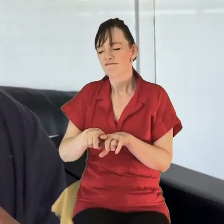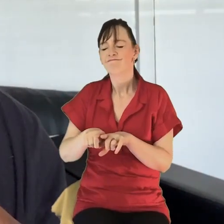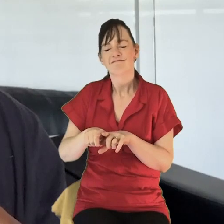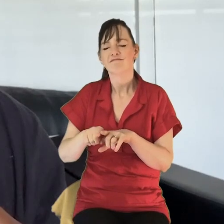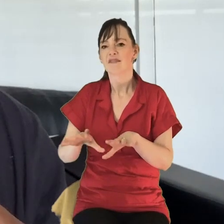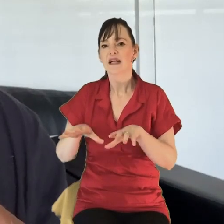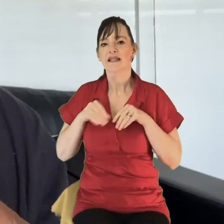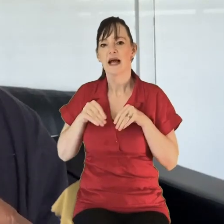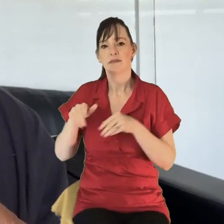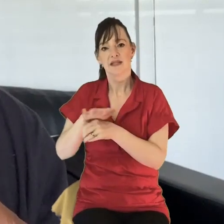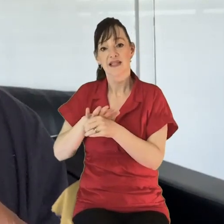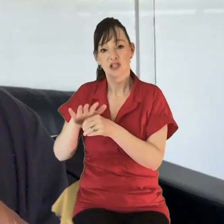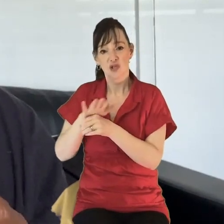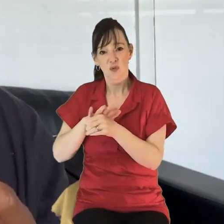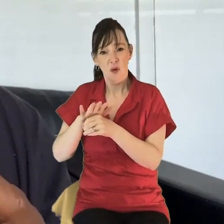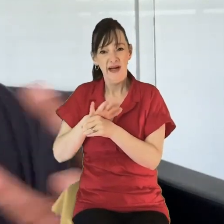the circumstances.